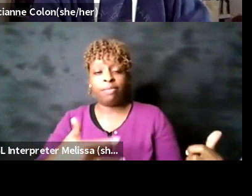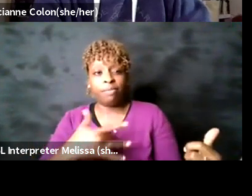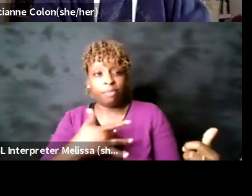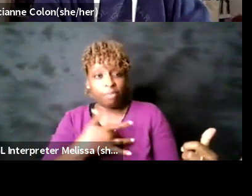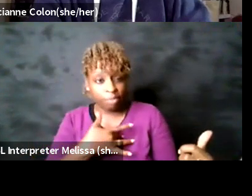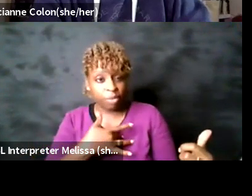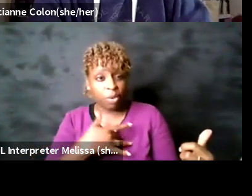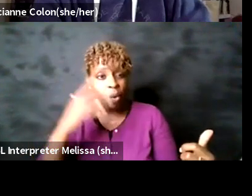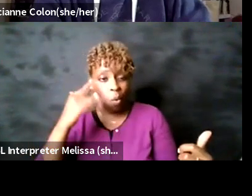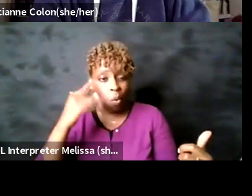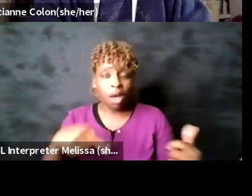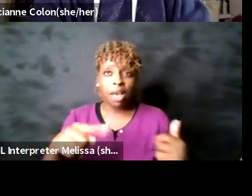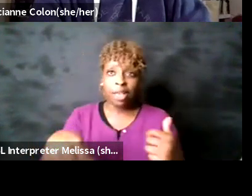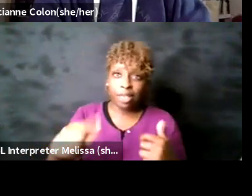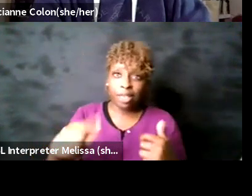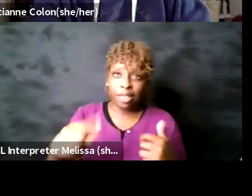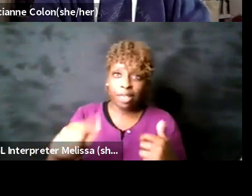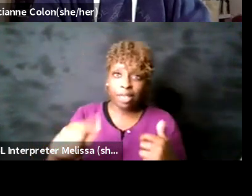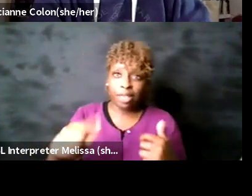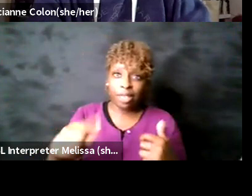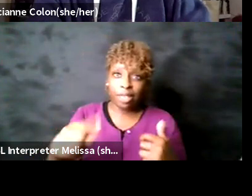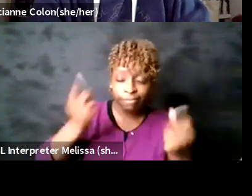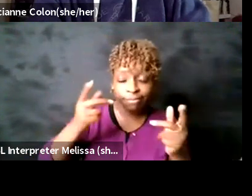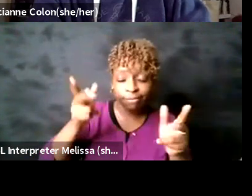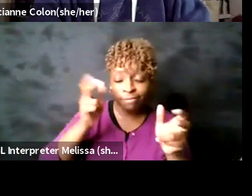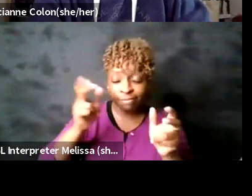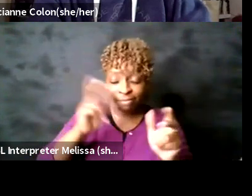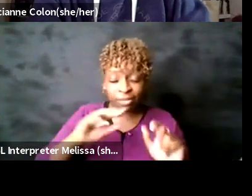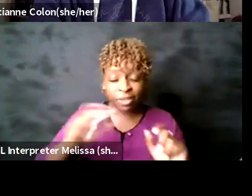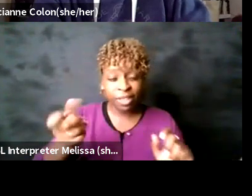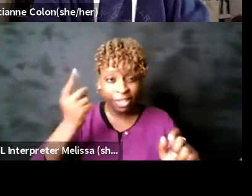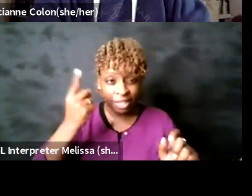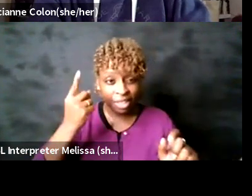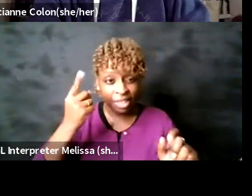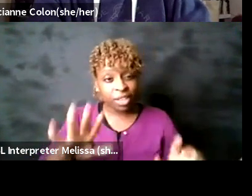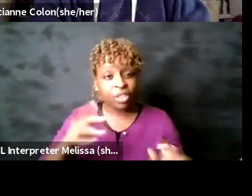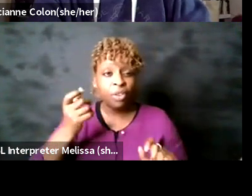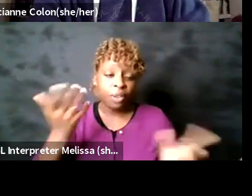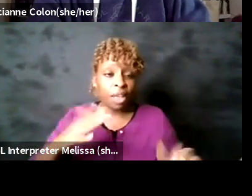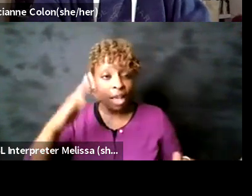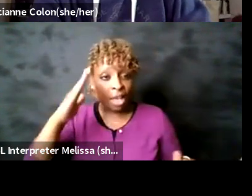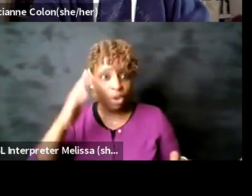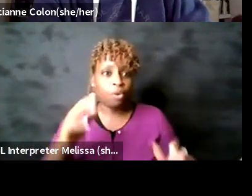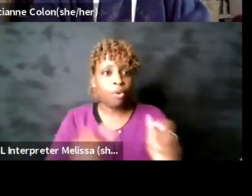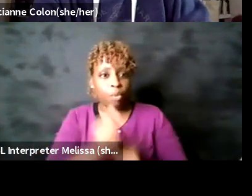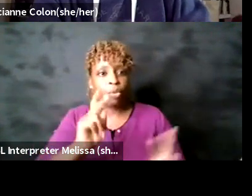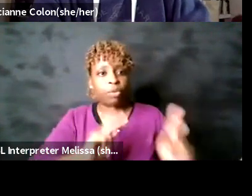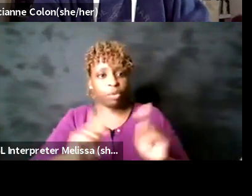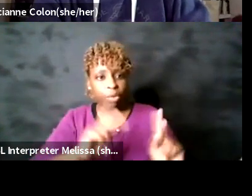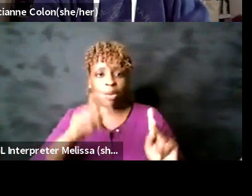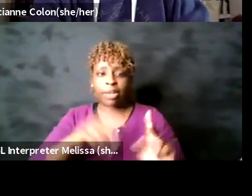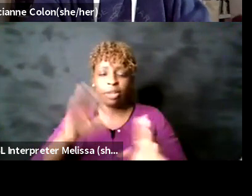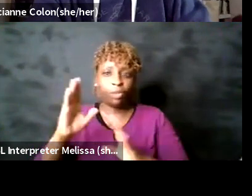there will continue to be individuals who will need more attention in these movements i am overall heartened